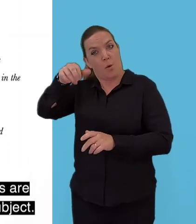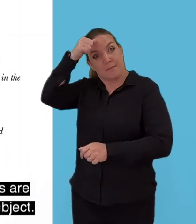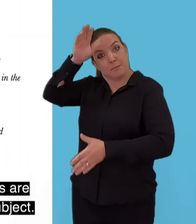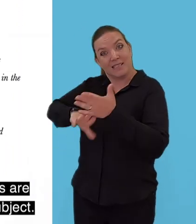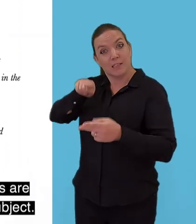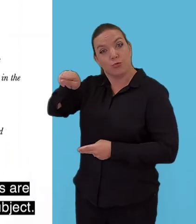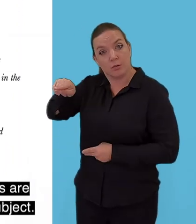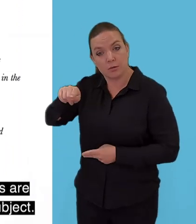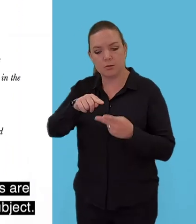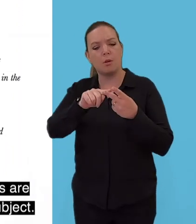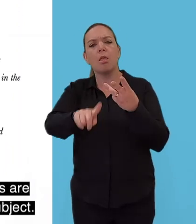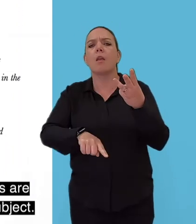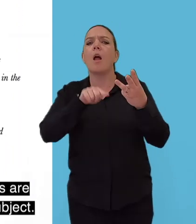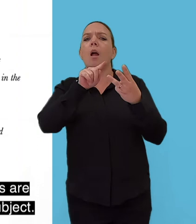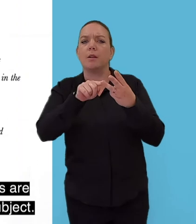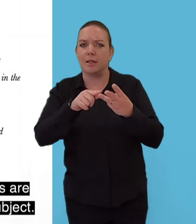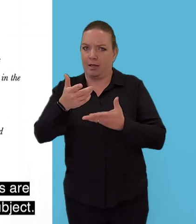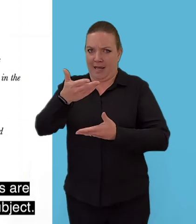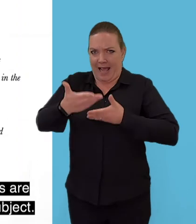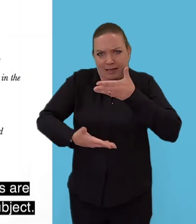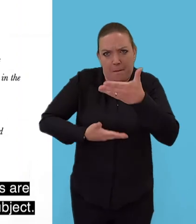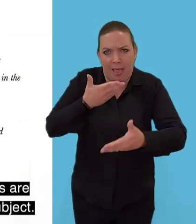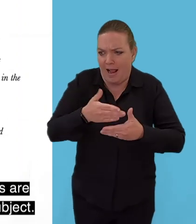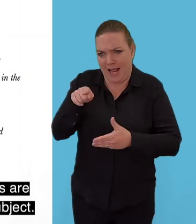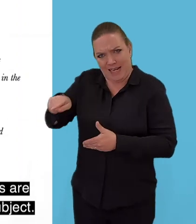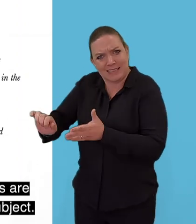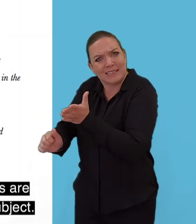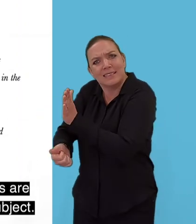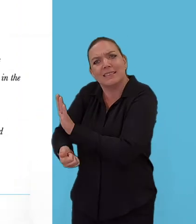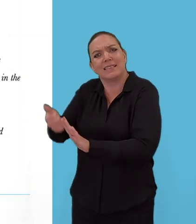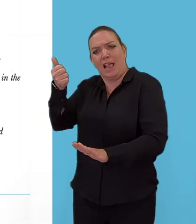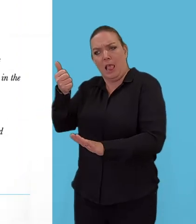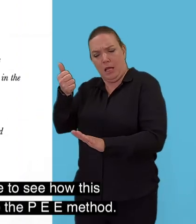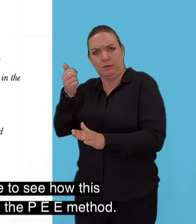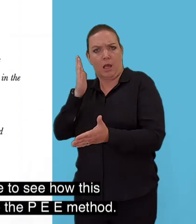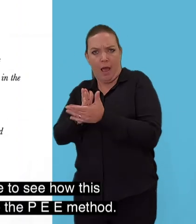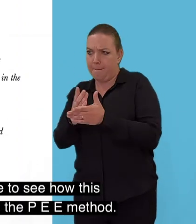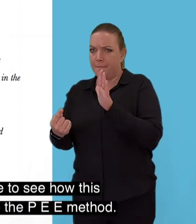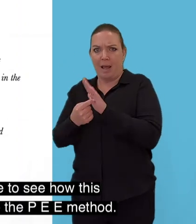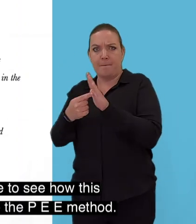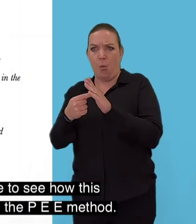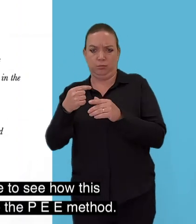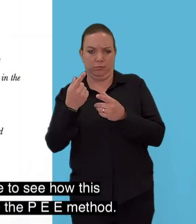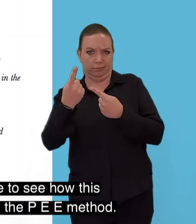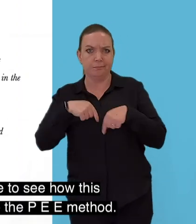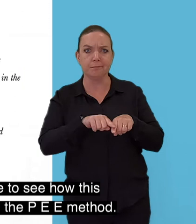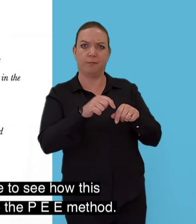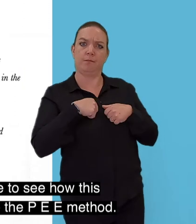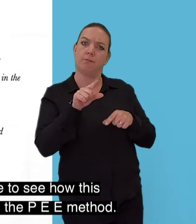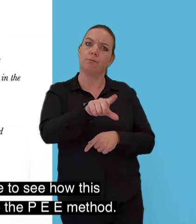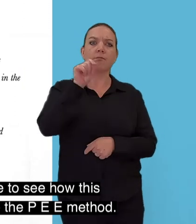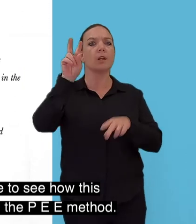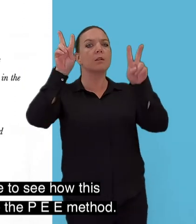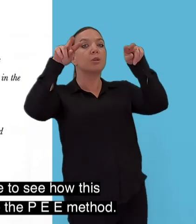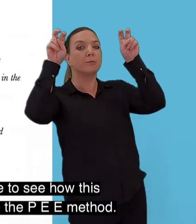you explain why those skills are relevant to studying your chosen subject. Take a read of the chosen example on the slide to